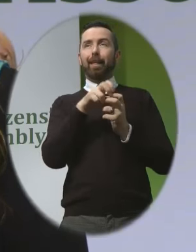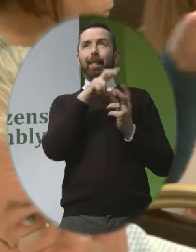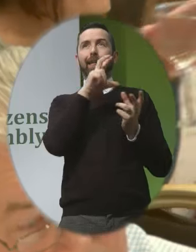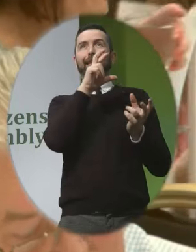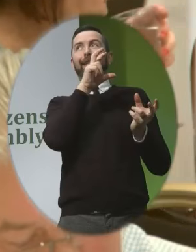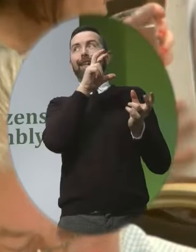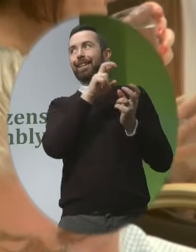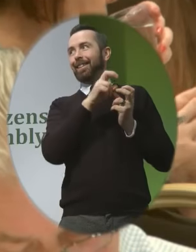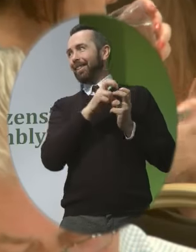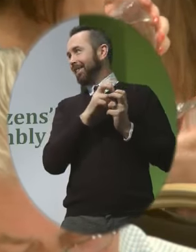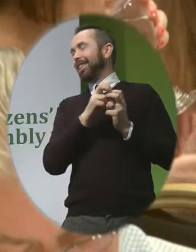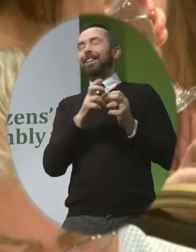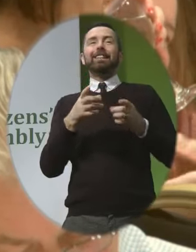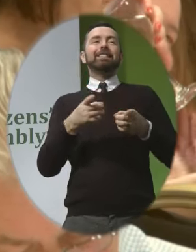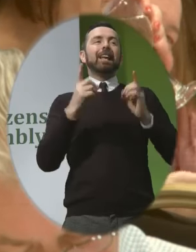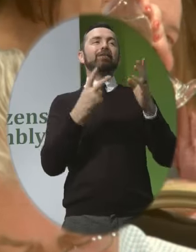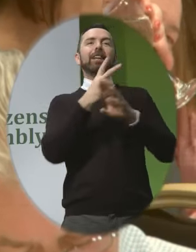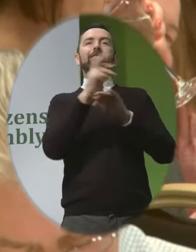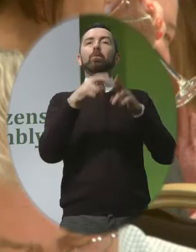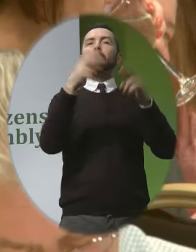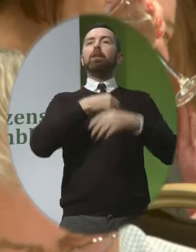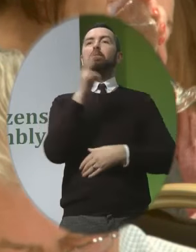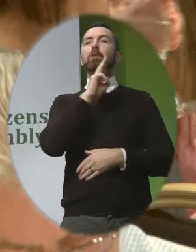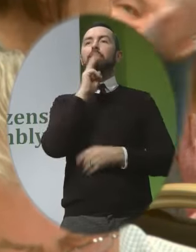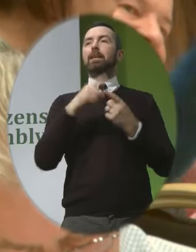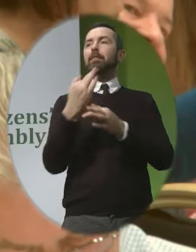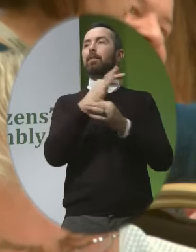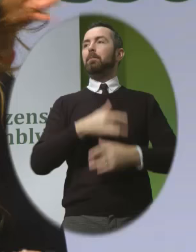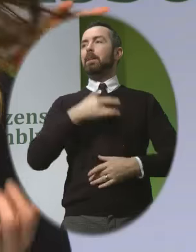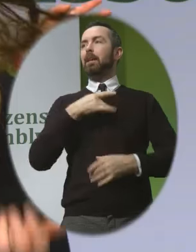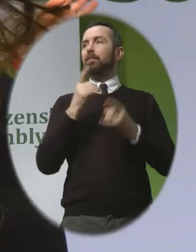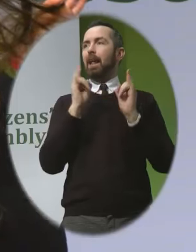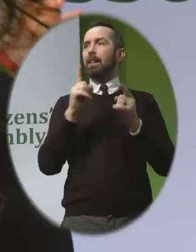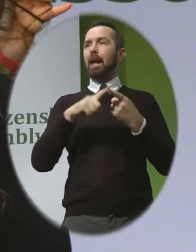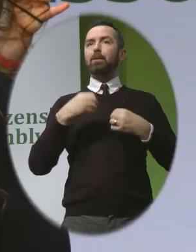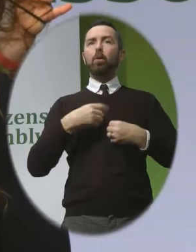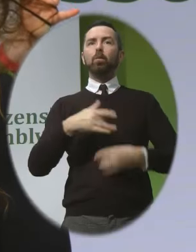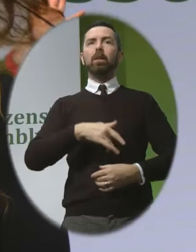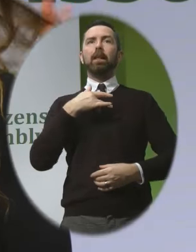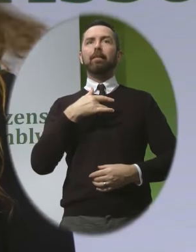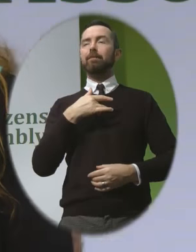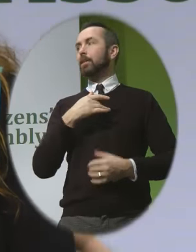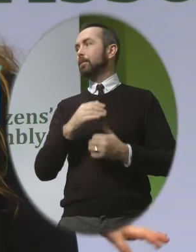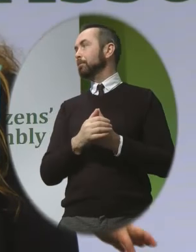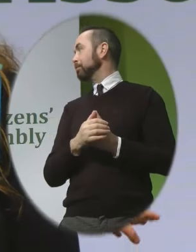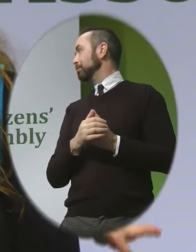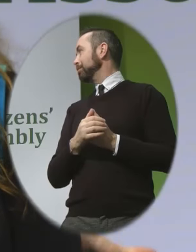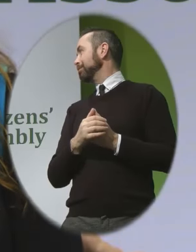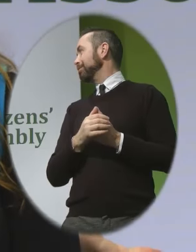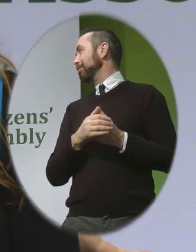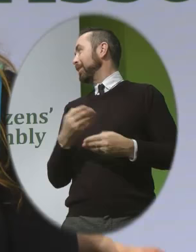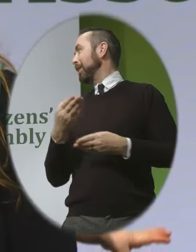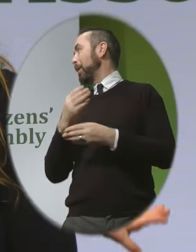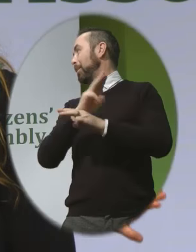okay dangerously interfere in our rights to privacy in family life health and our own lives as parents